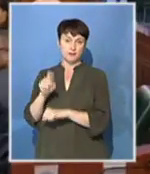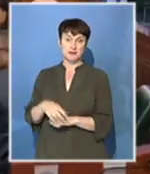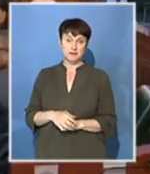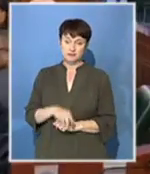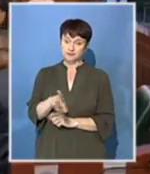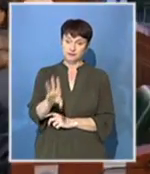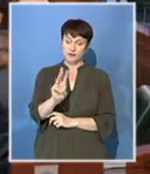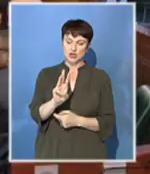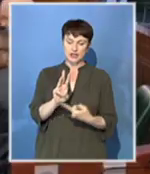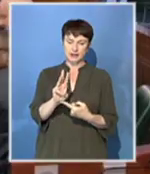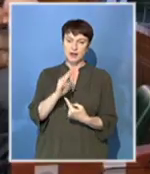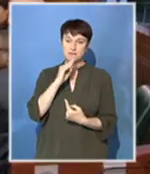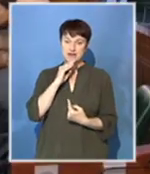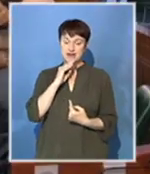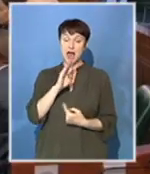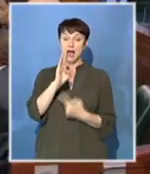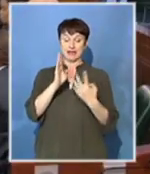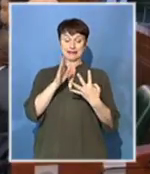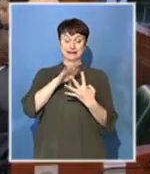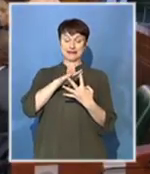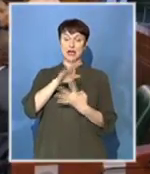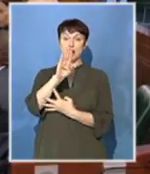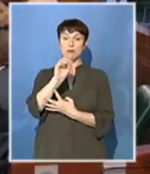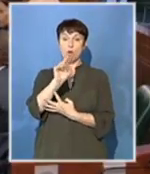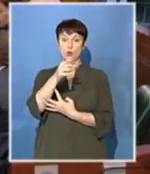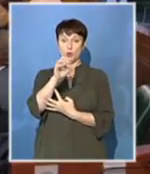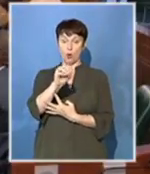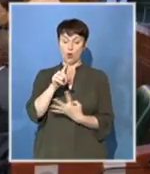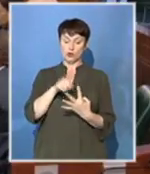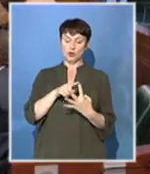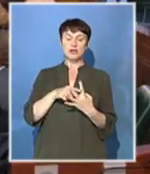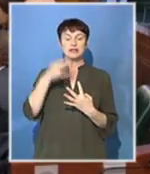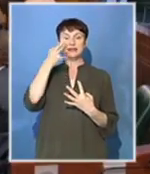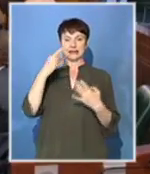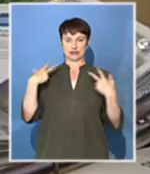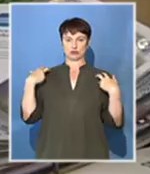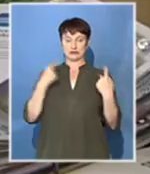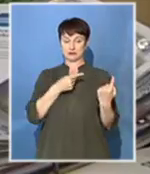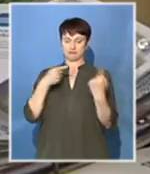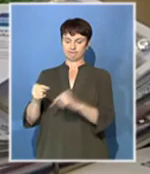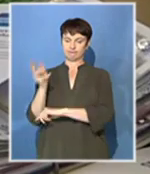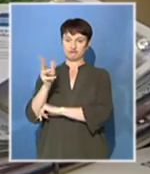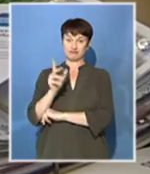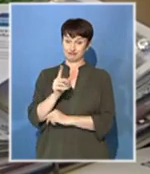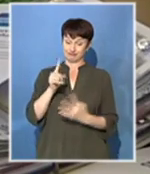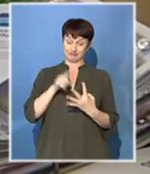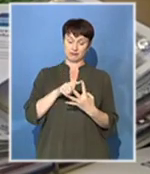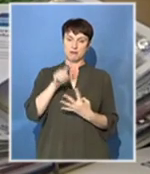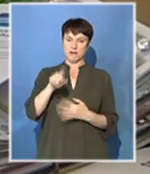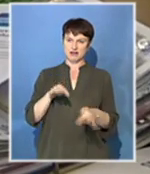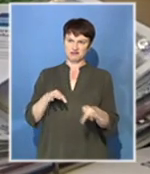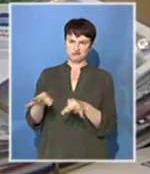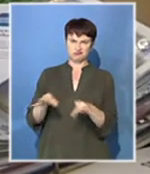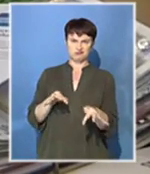will be the turn of state security and its already embattled Minister Bongane Bongo. They'll have to account for the